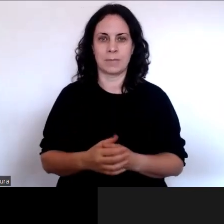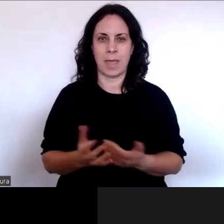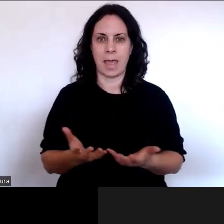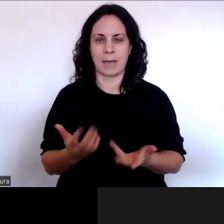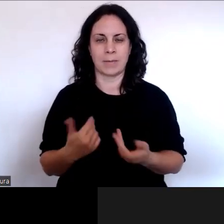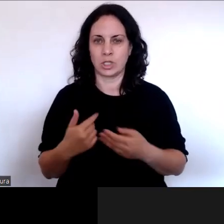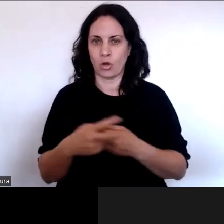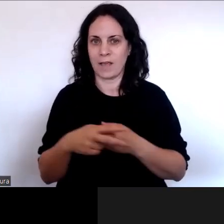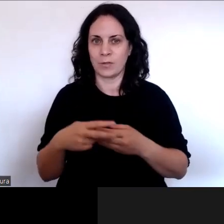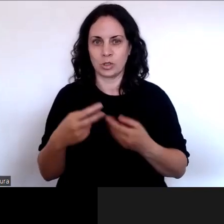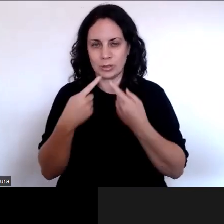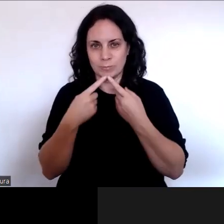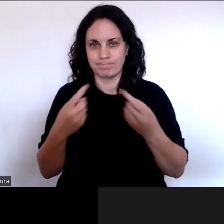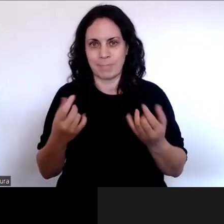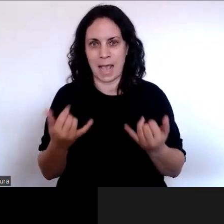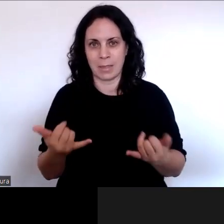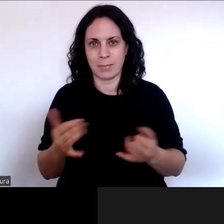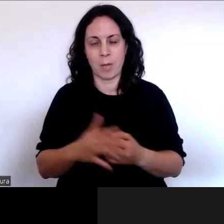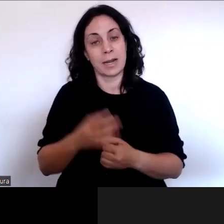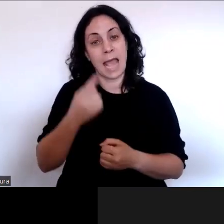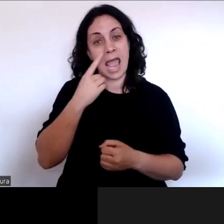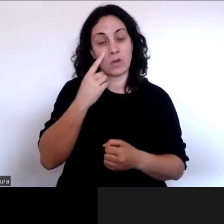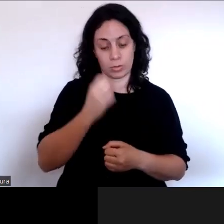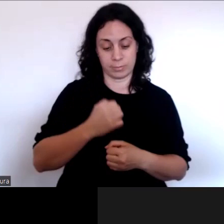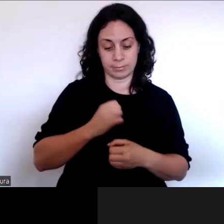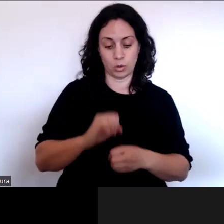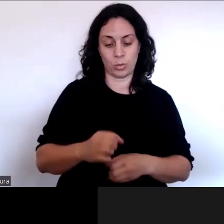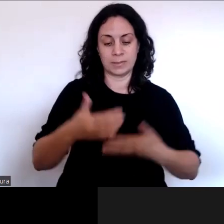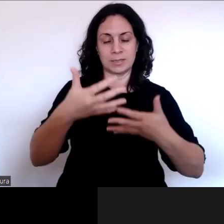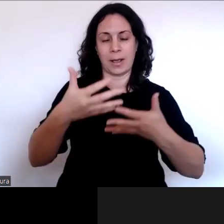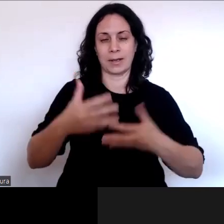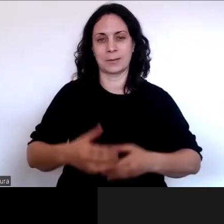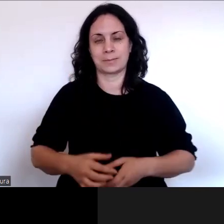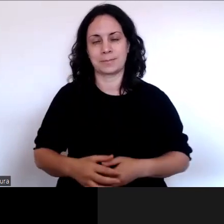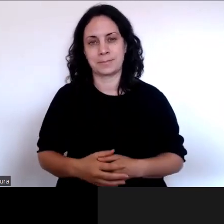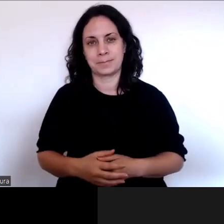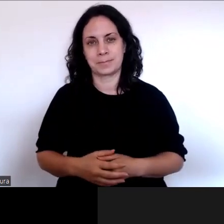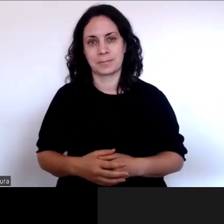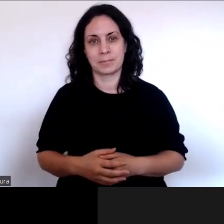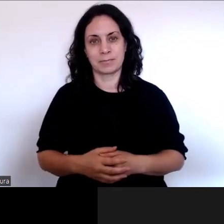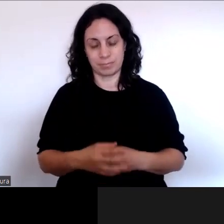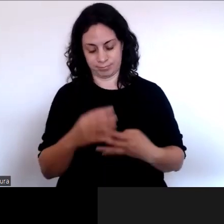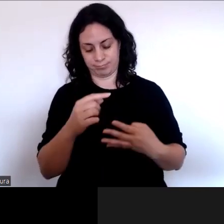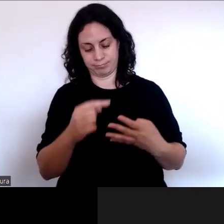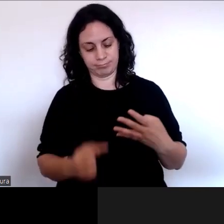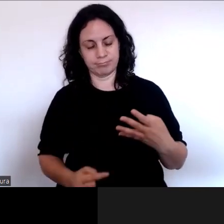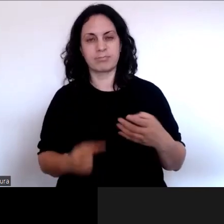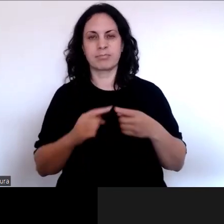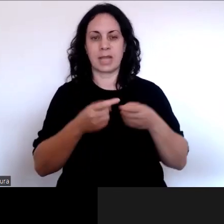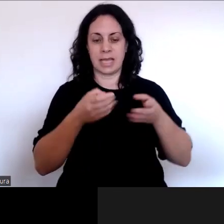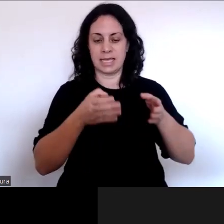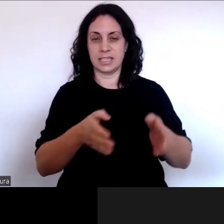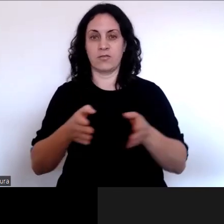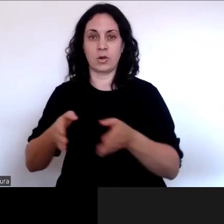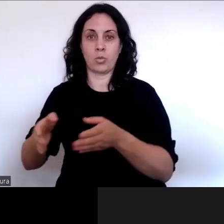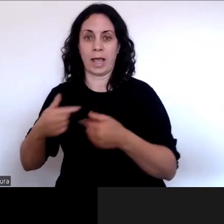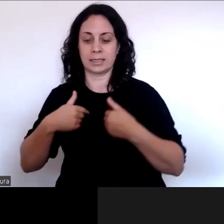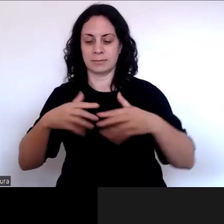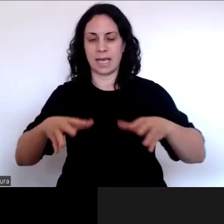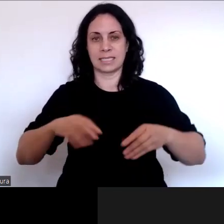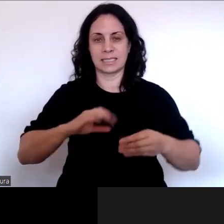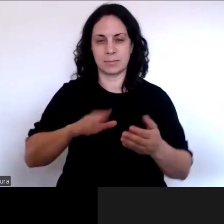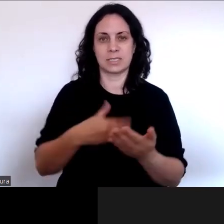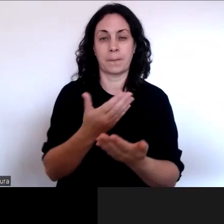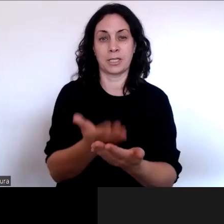but is also on our website. And those are the main ways that we are accepting submissions and that's primarily because again